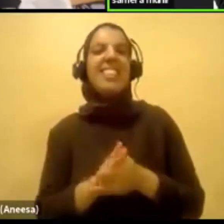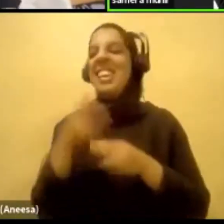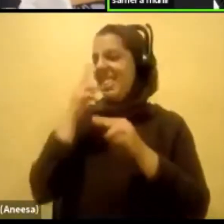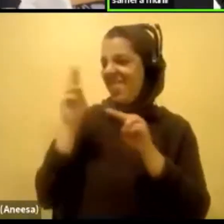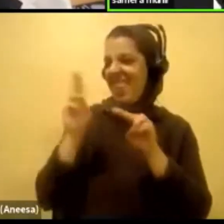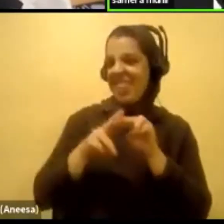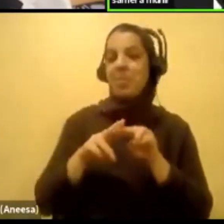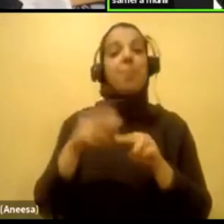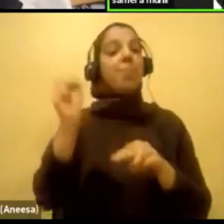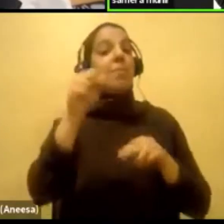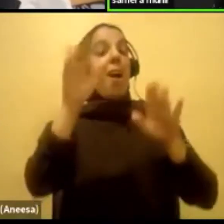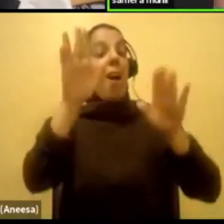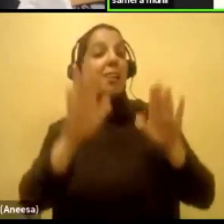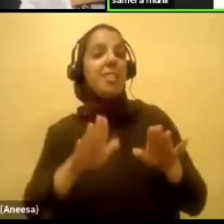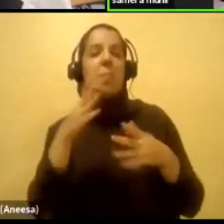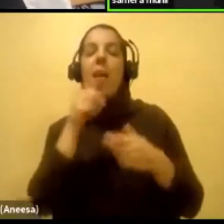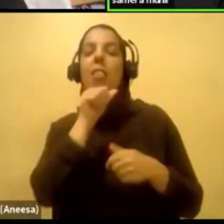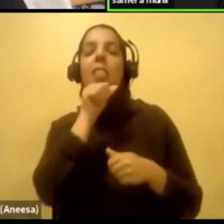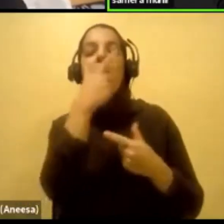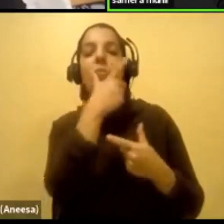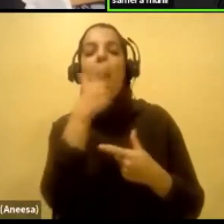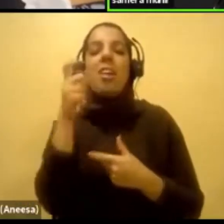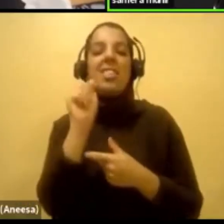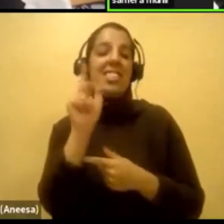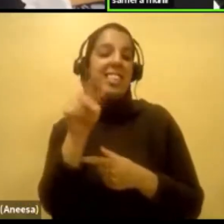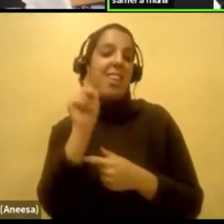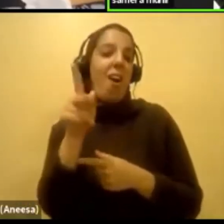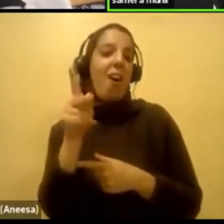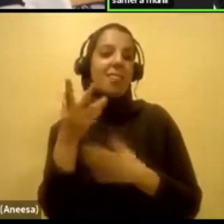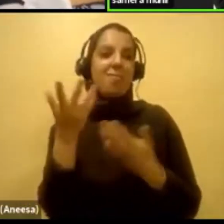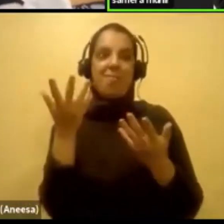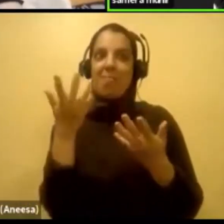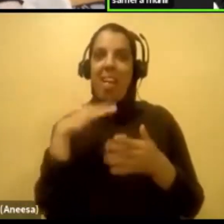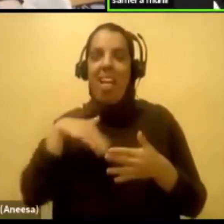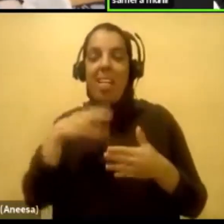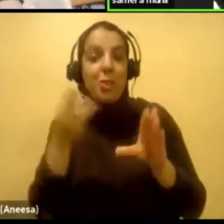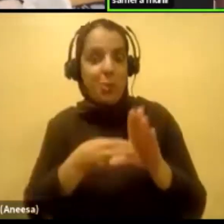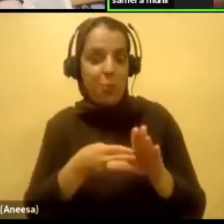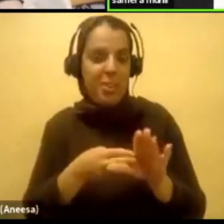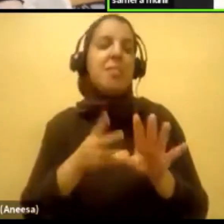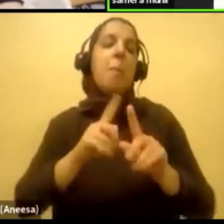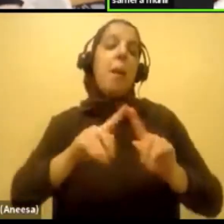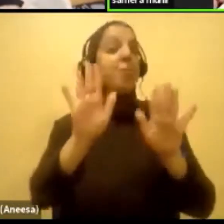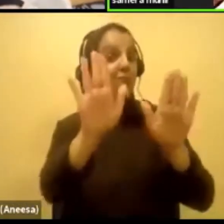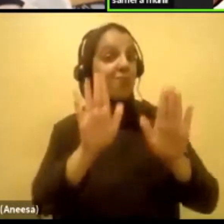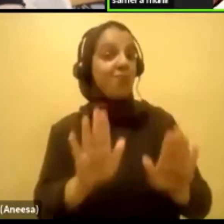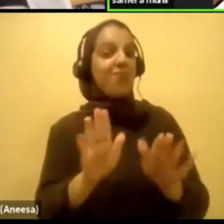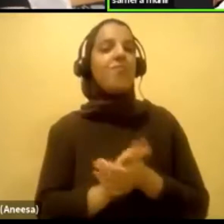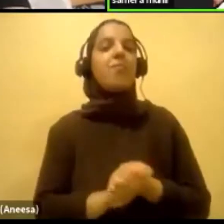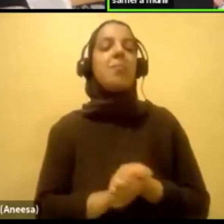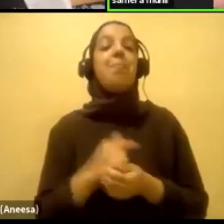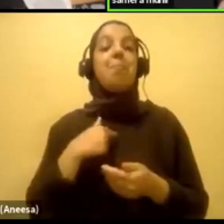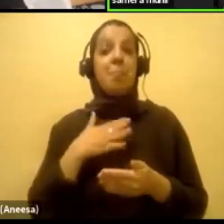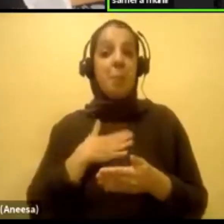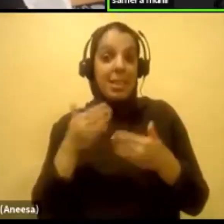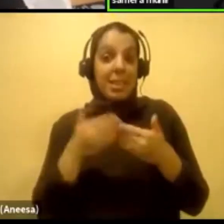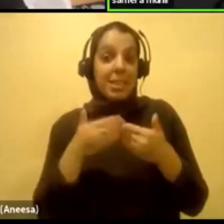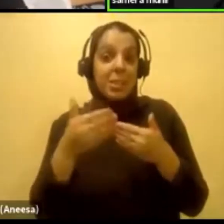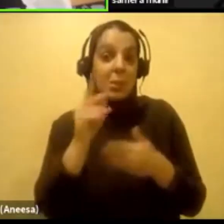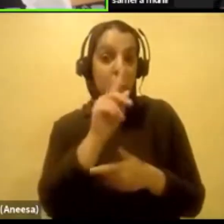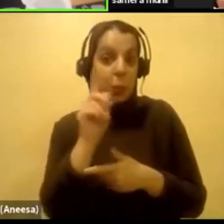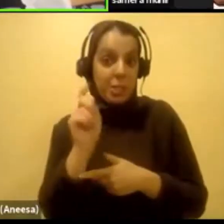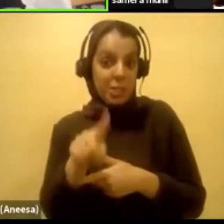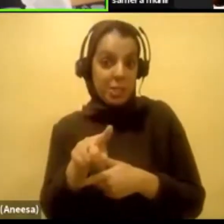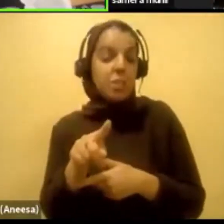It's awesome. I love watching videos. just have enjoyed it. So that's great. Okay. My next question to you is,